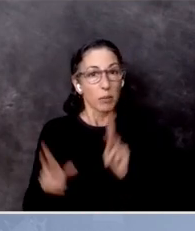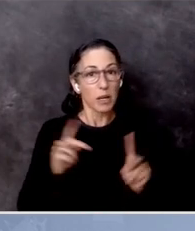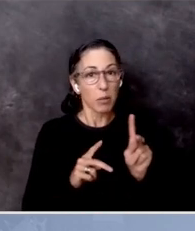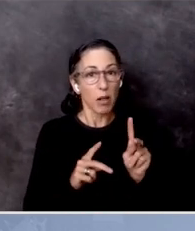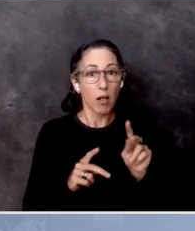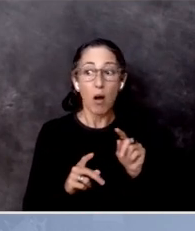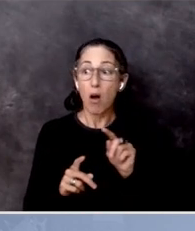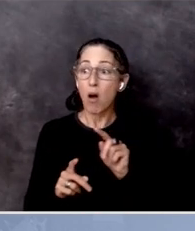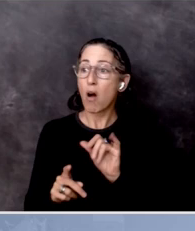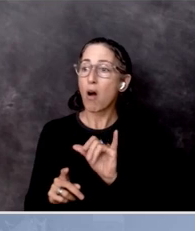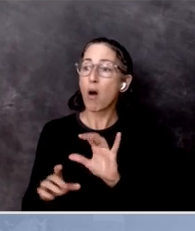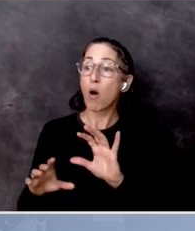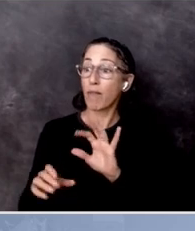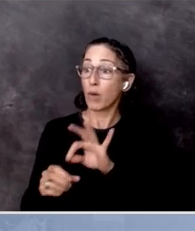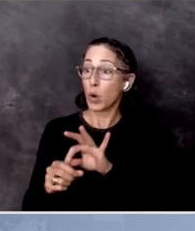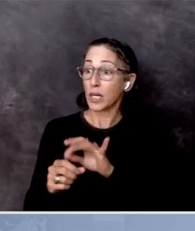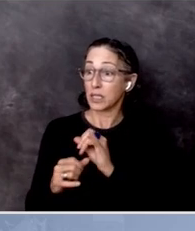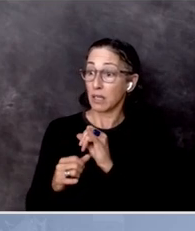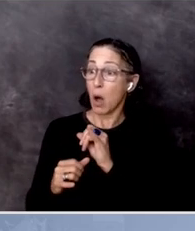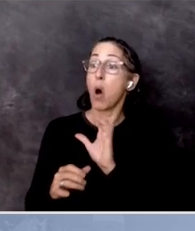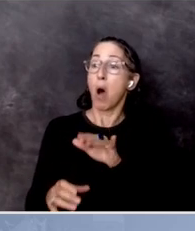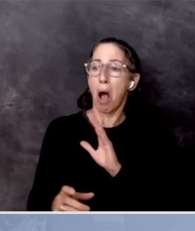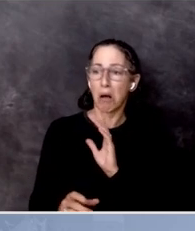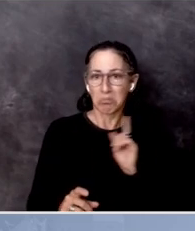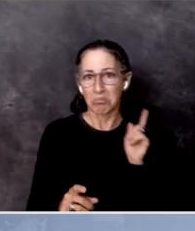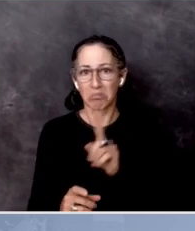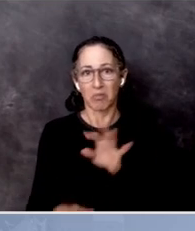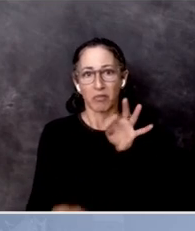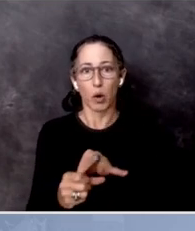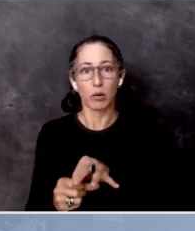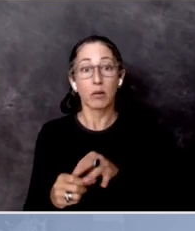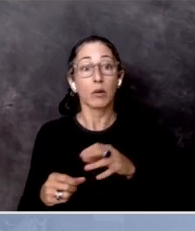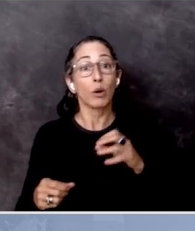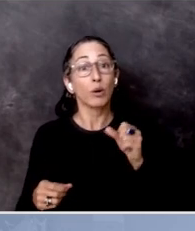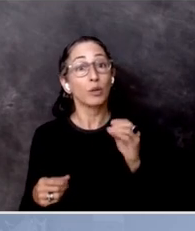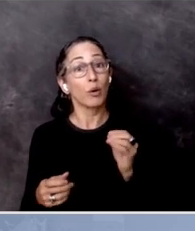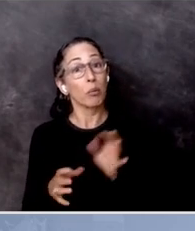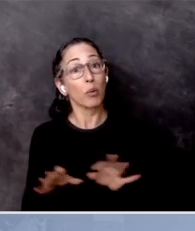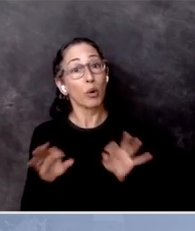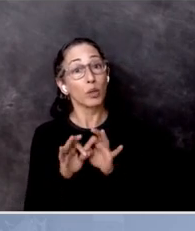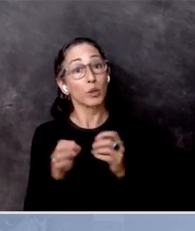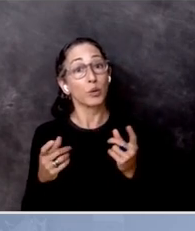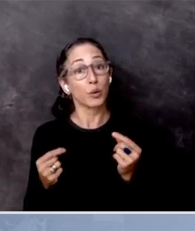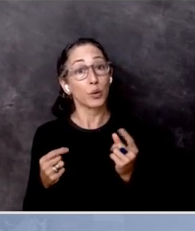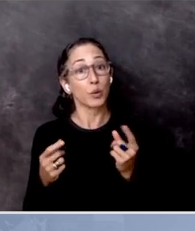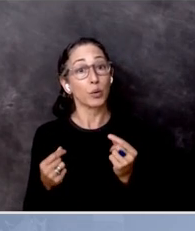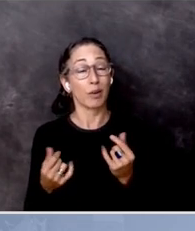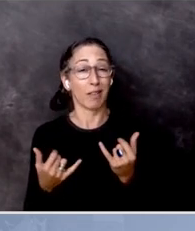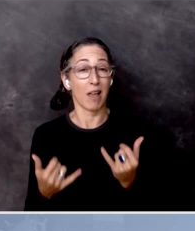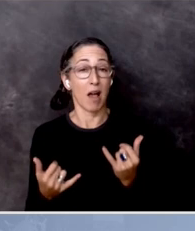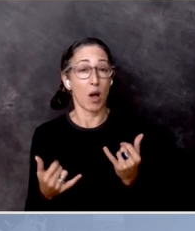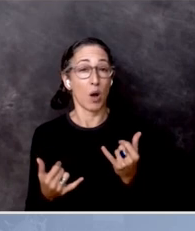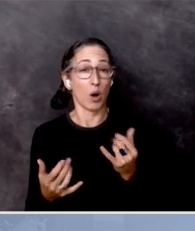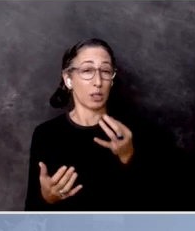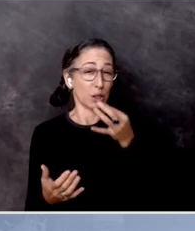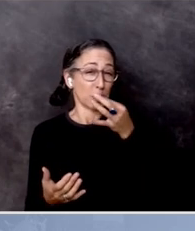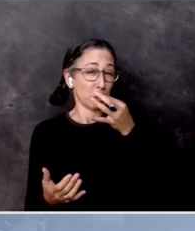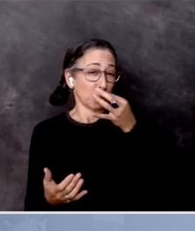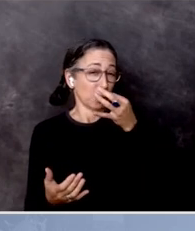So I think that the most important thing we can do in these closing 12, 13 days